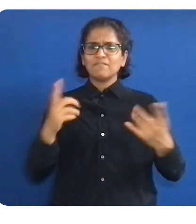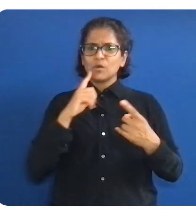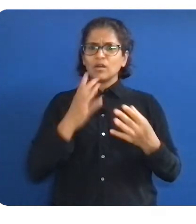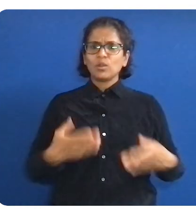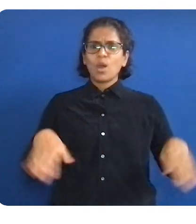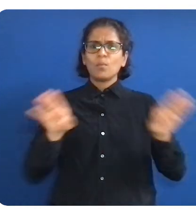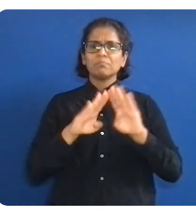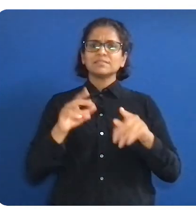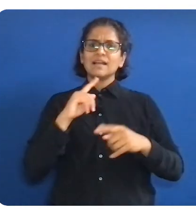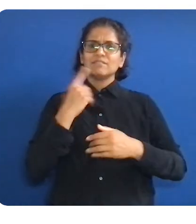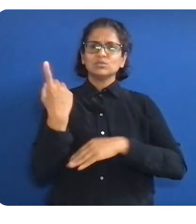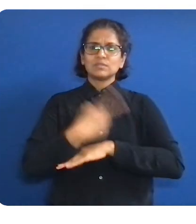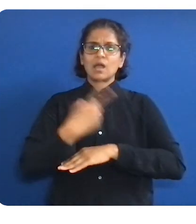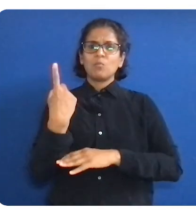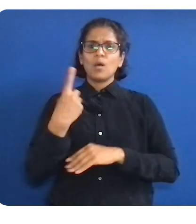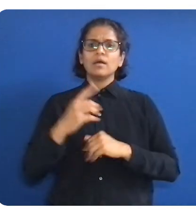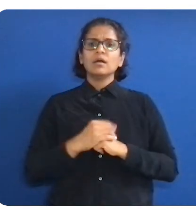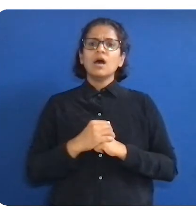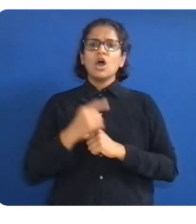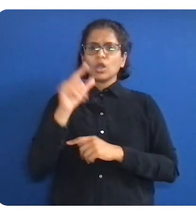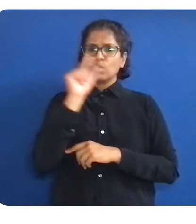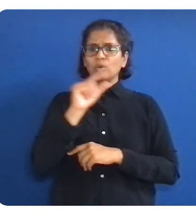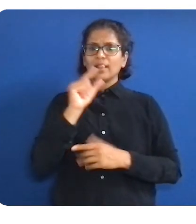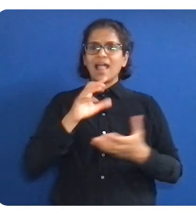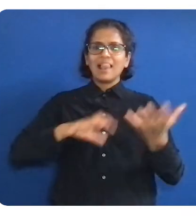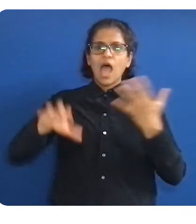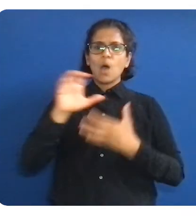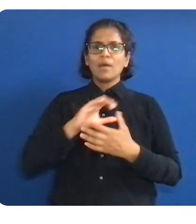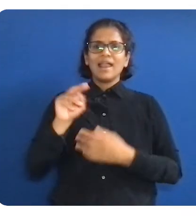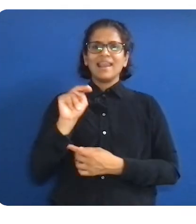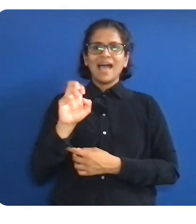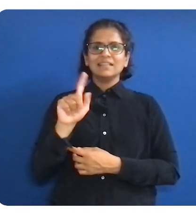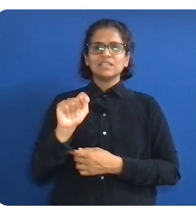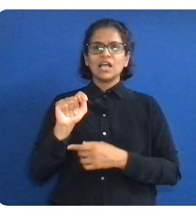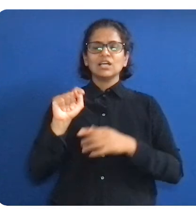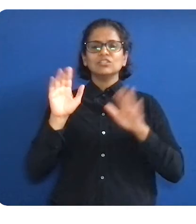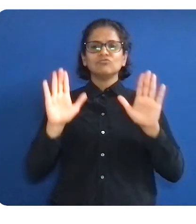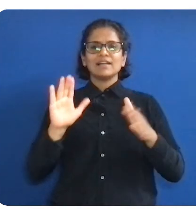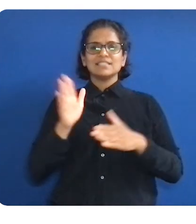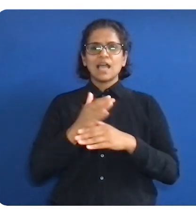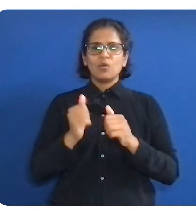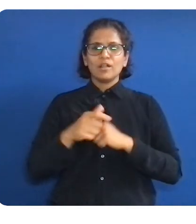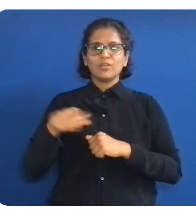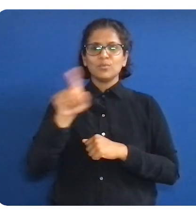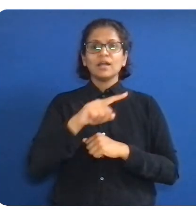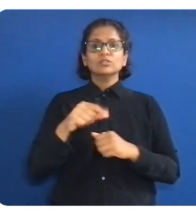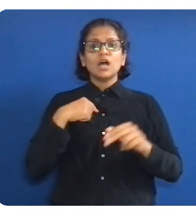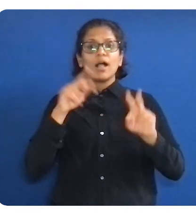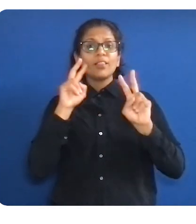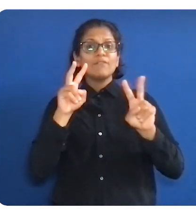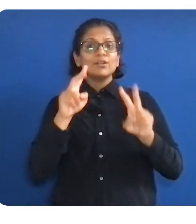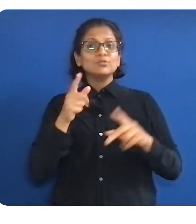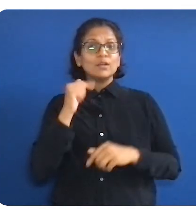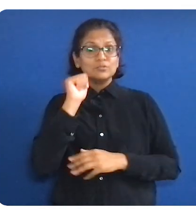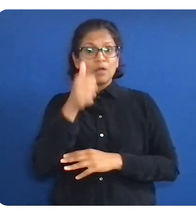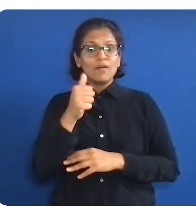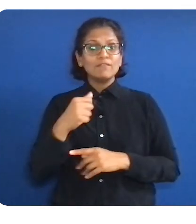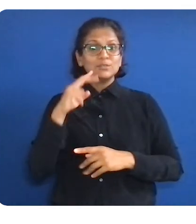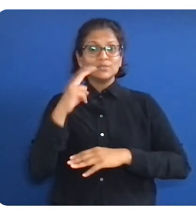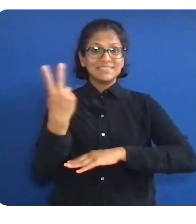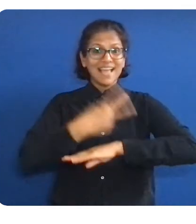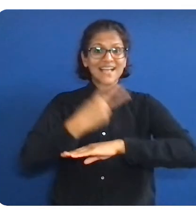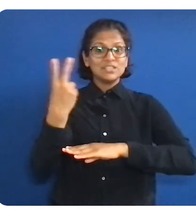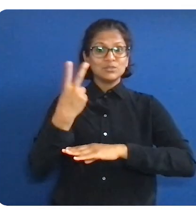g.co slash cloudnext for access to all of our content and join the conversation on social